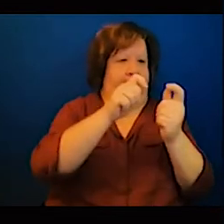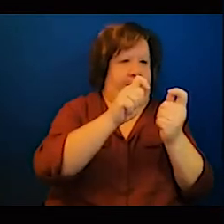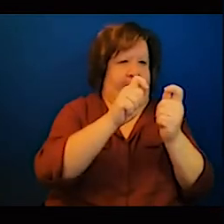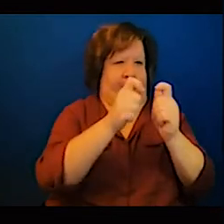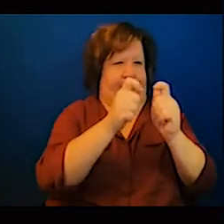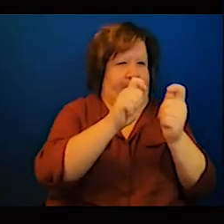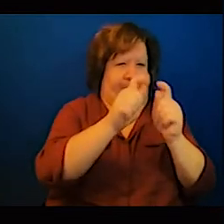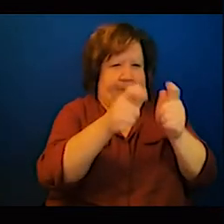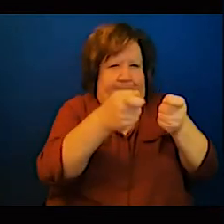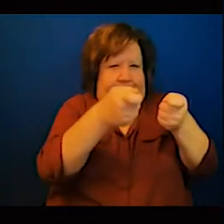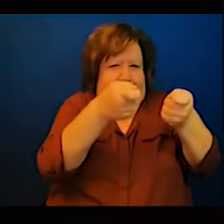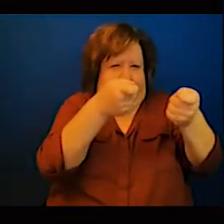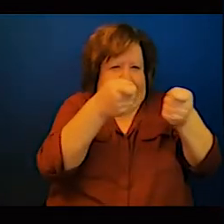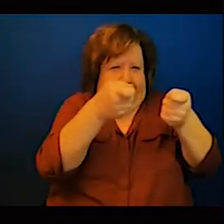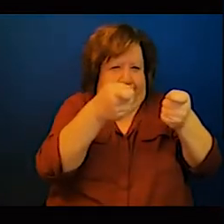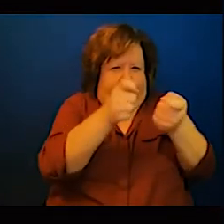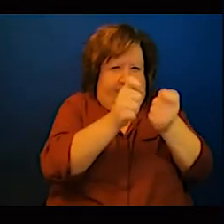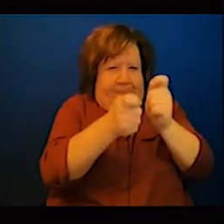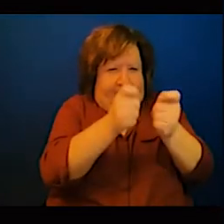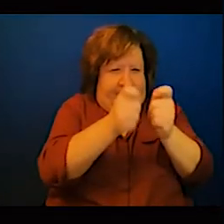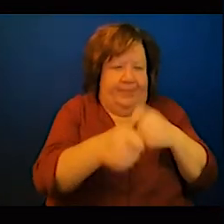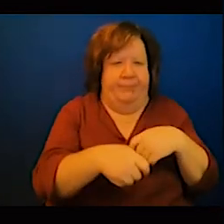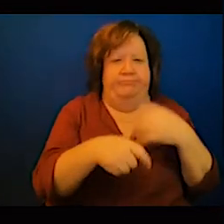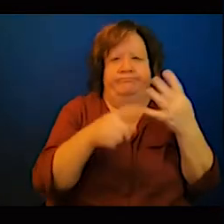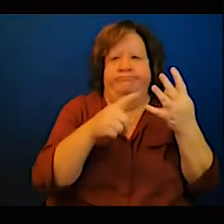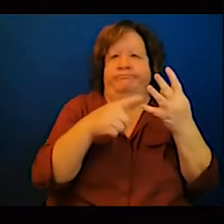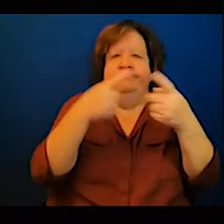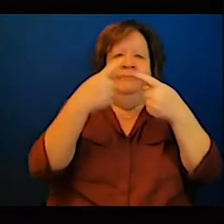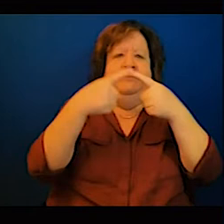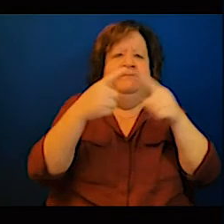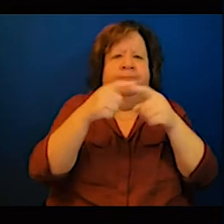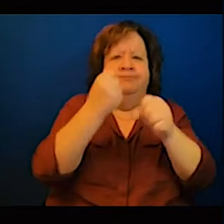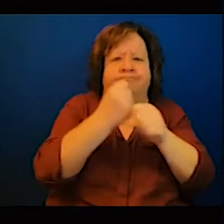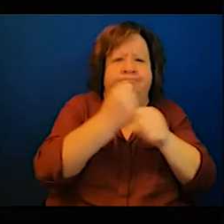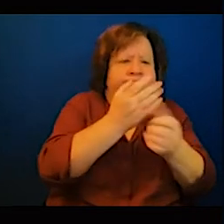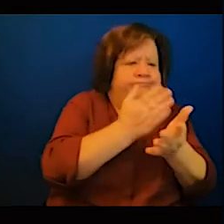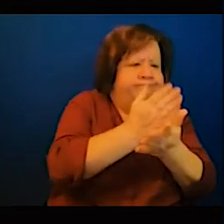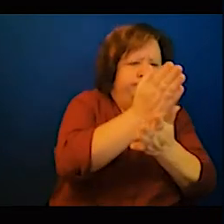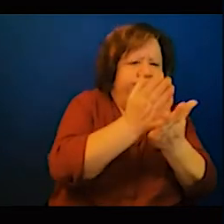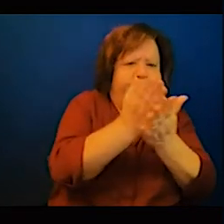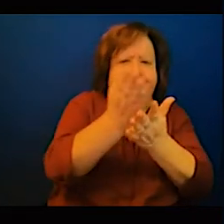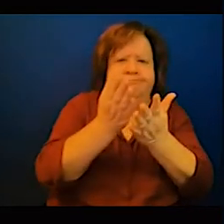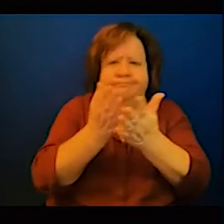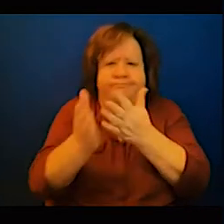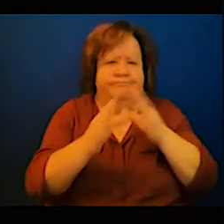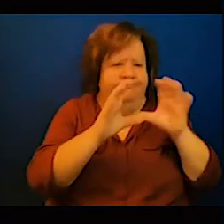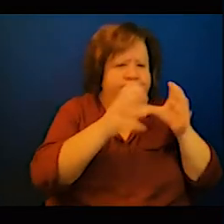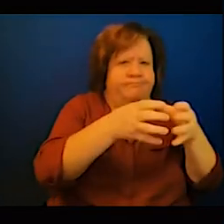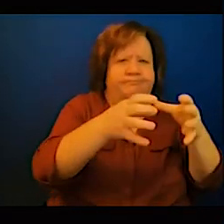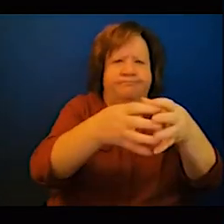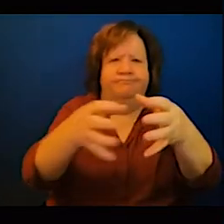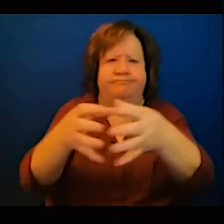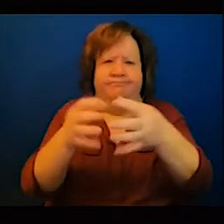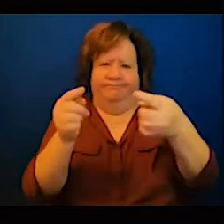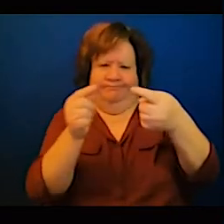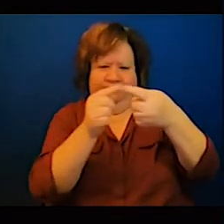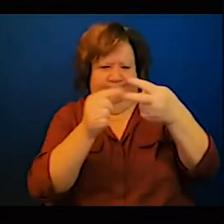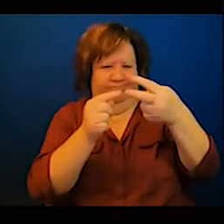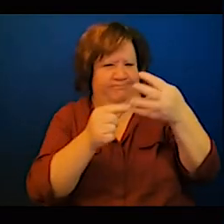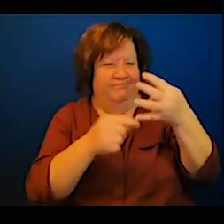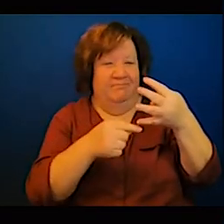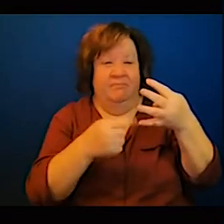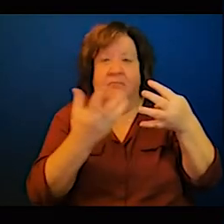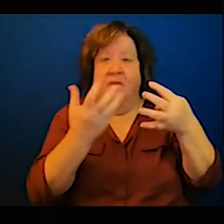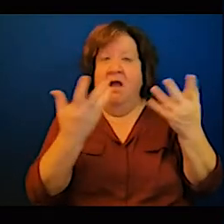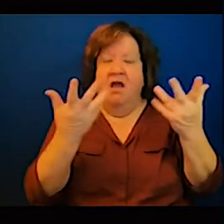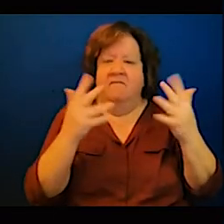they convene meetings and all high level actually directors from these respective sectors will come and sit together and